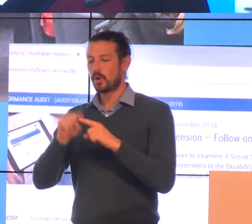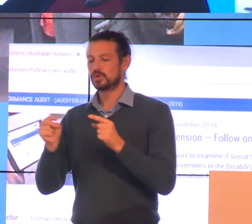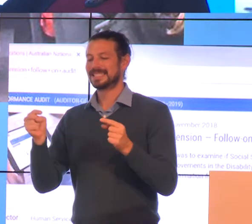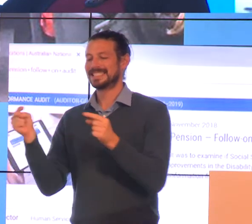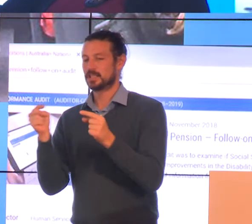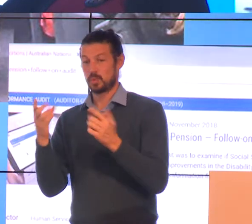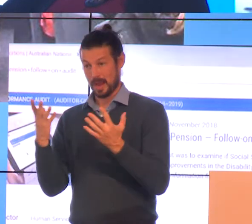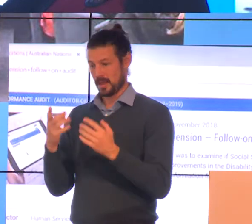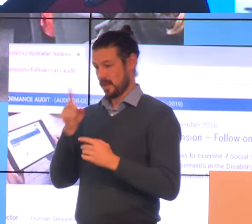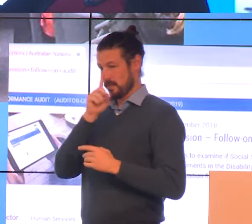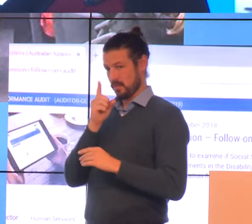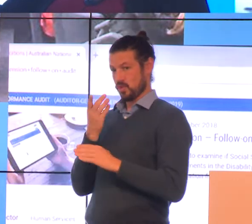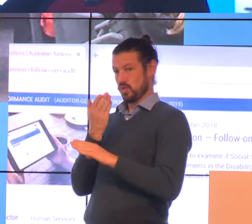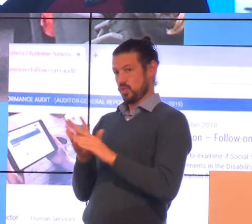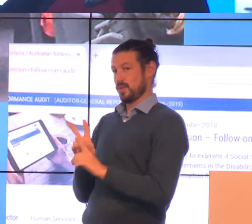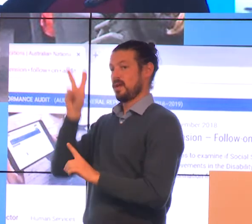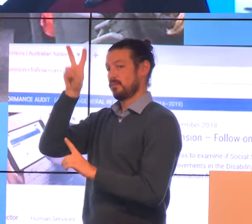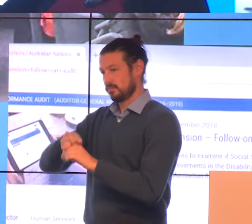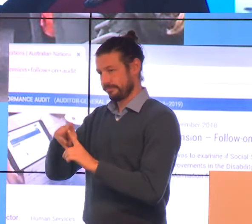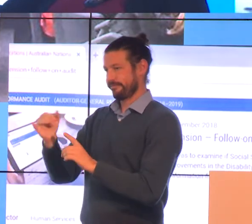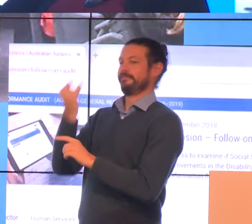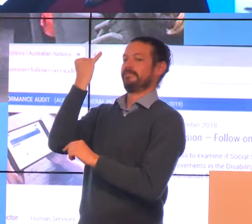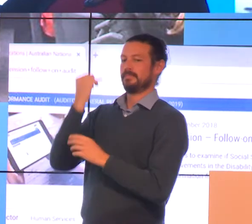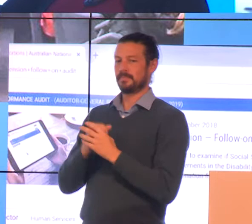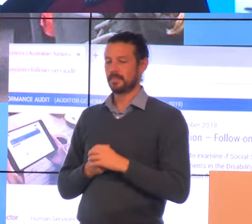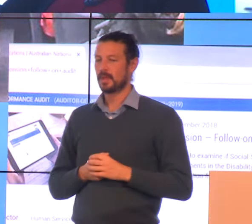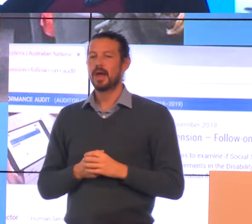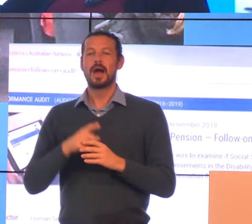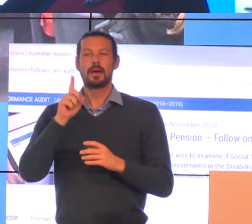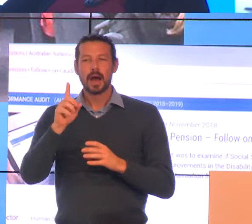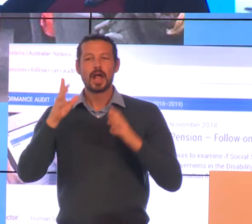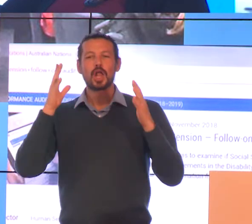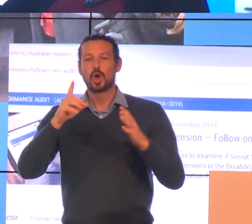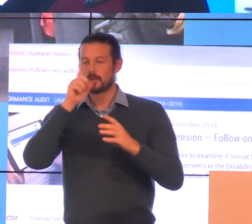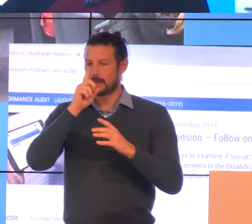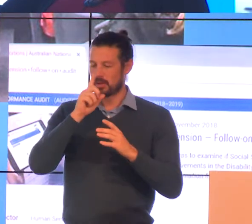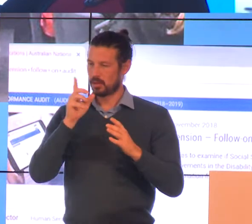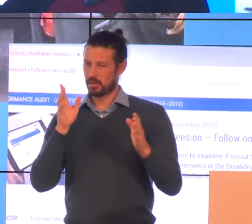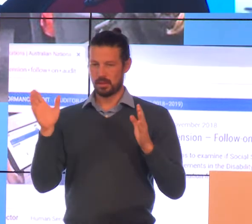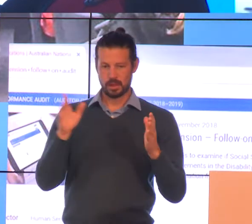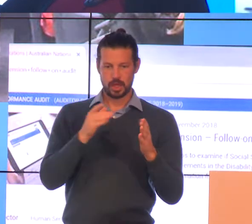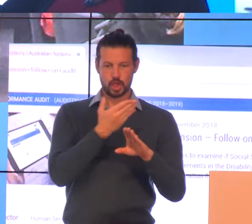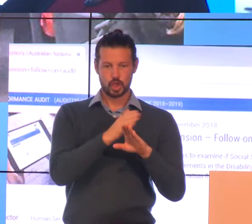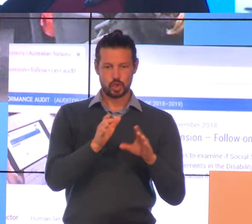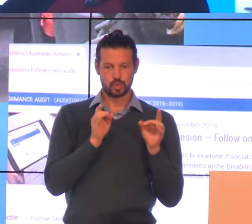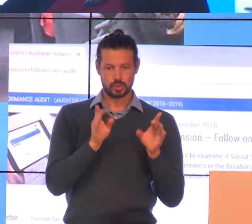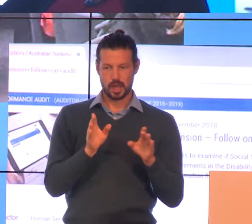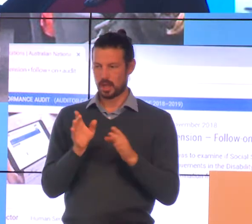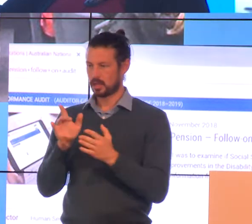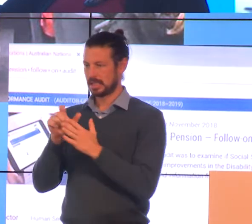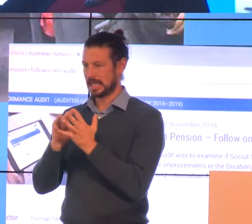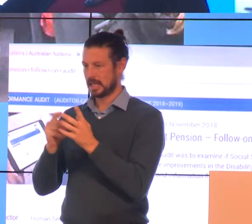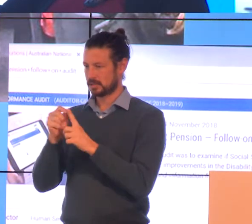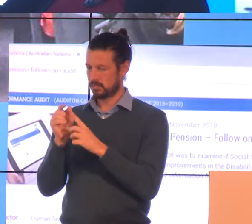DSP but we do know that there's a lot of people who are caught in that nexus between Newstart and the disability support pension